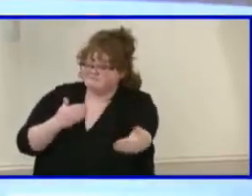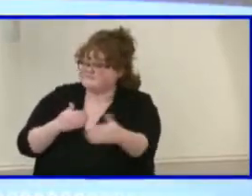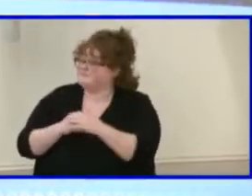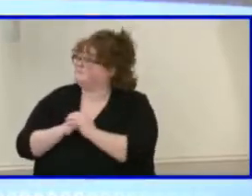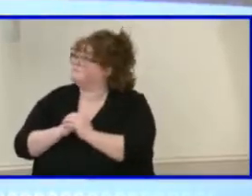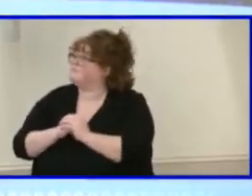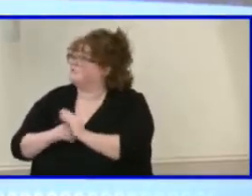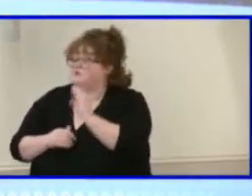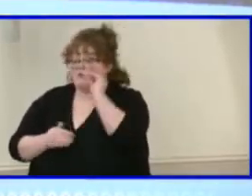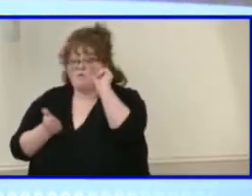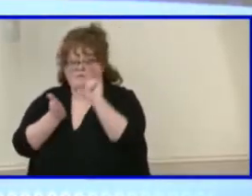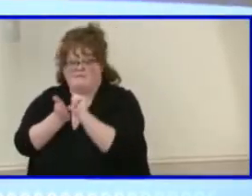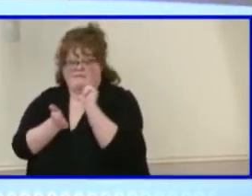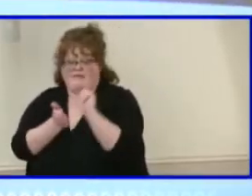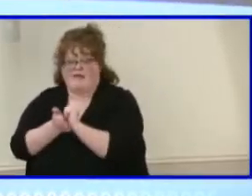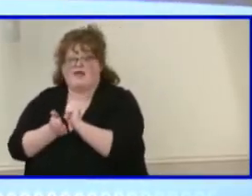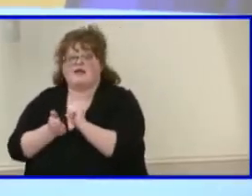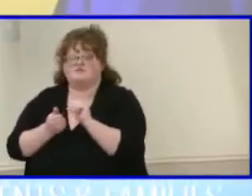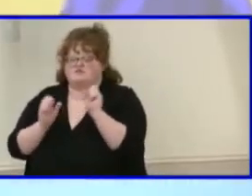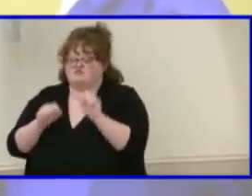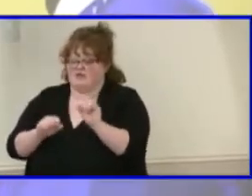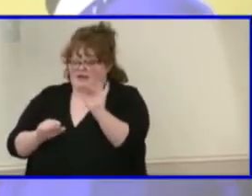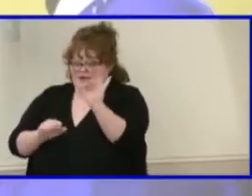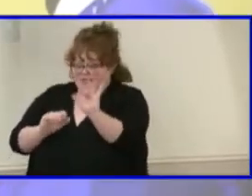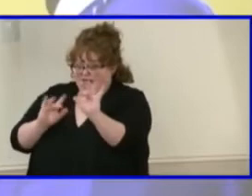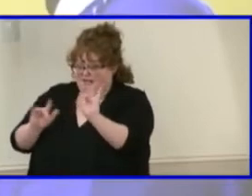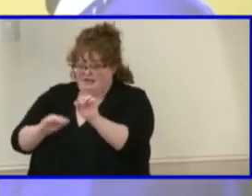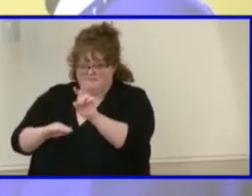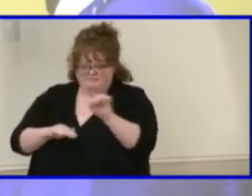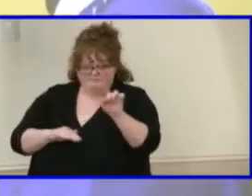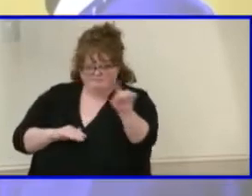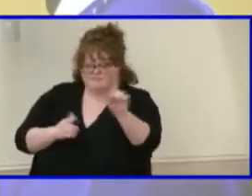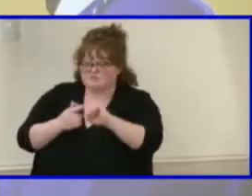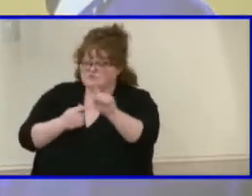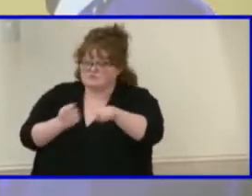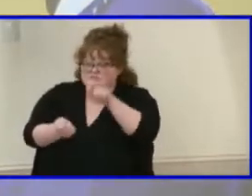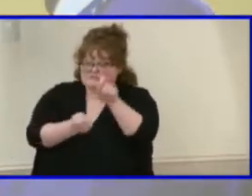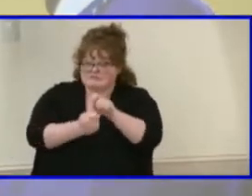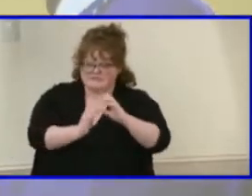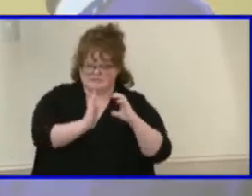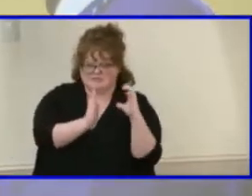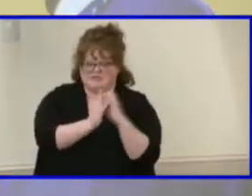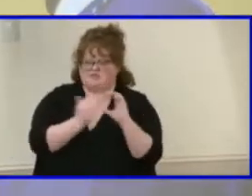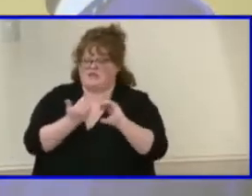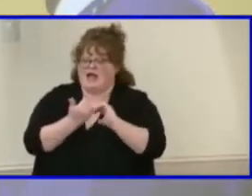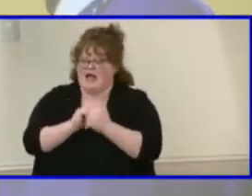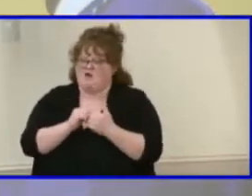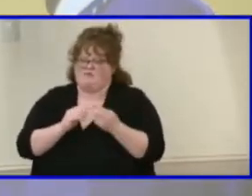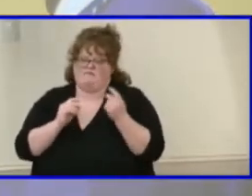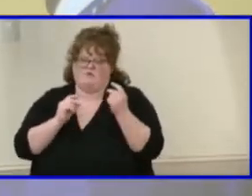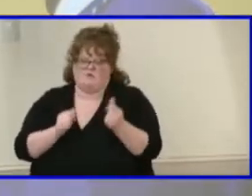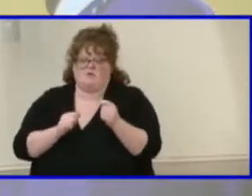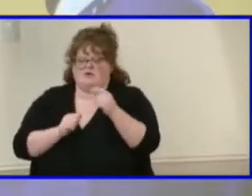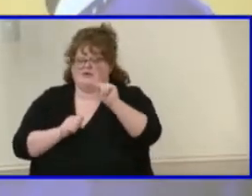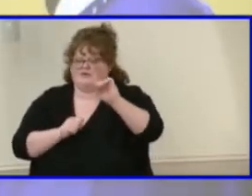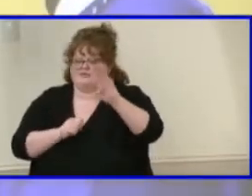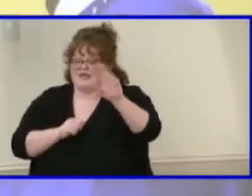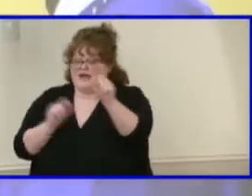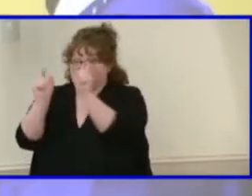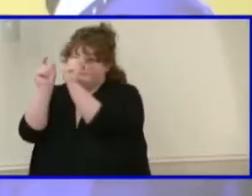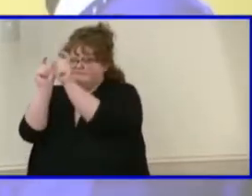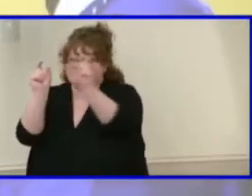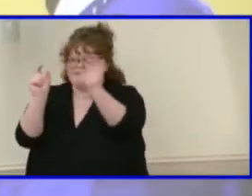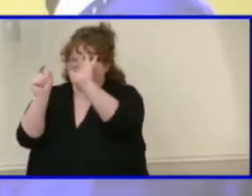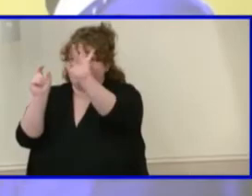page, students can navigate directly to a desired section by selecting one of the quick tabs at the top. Or